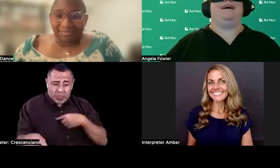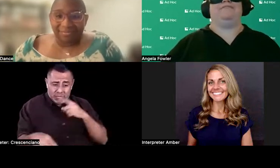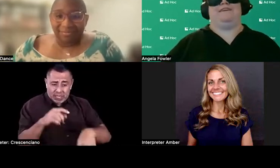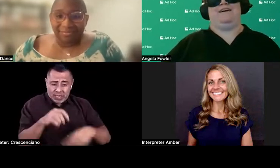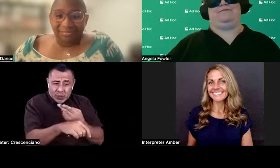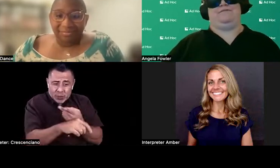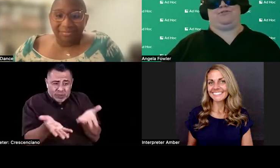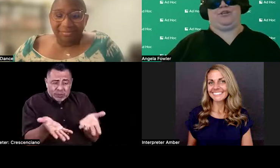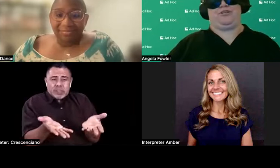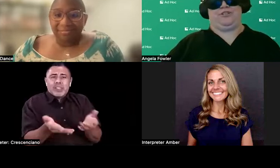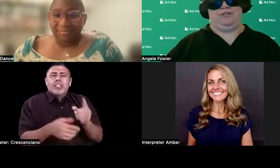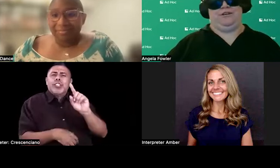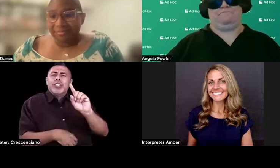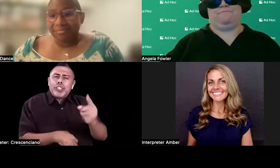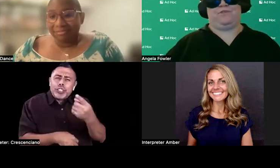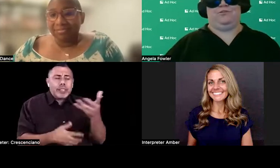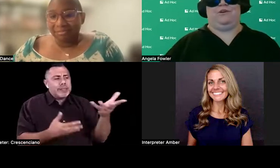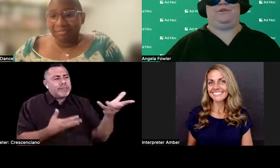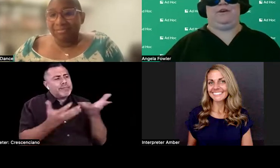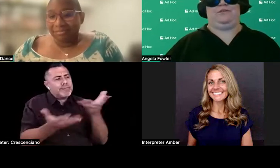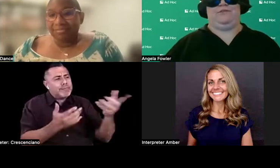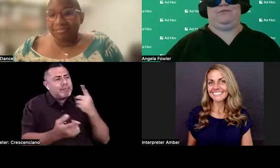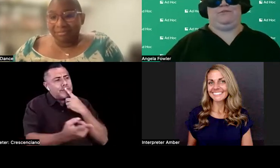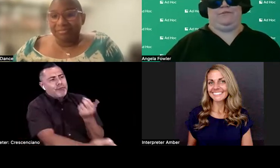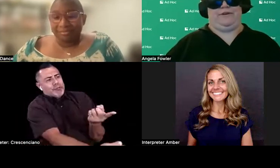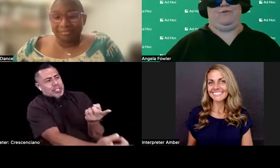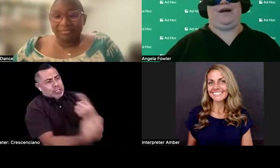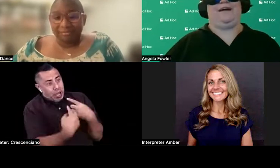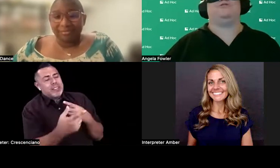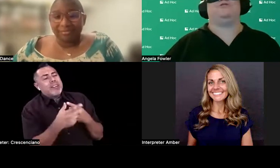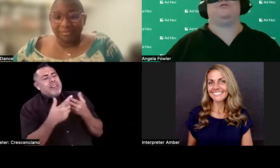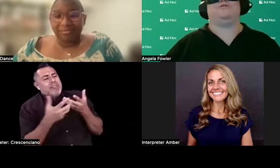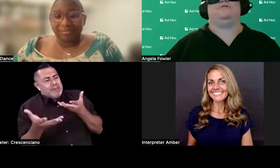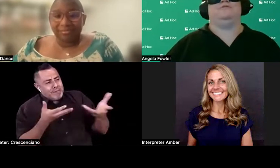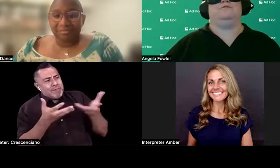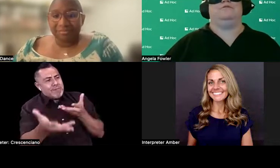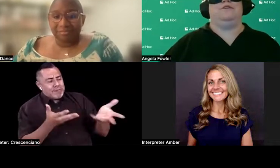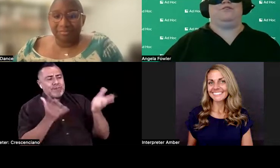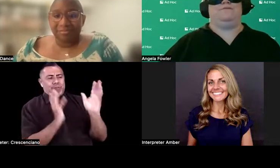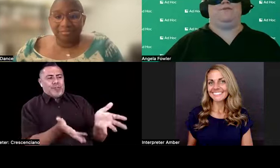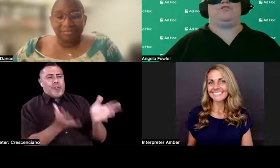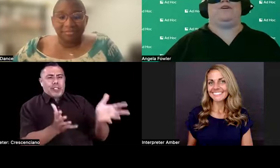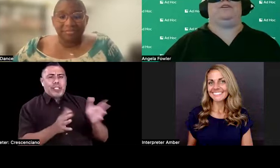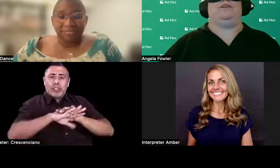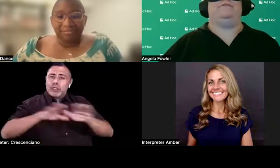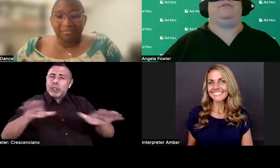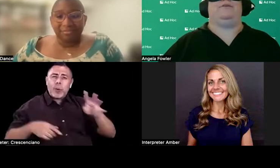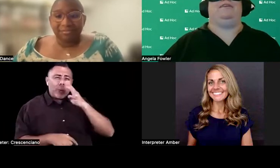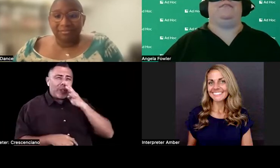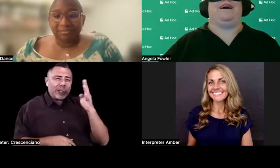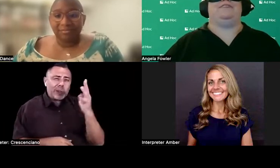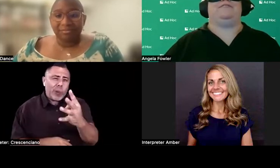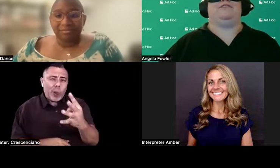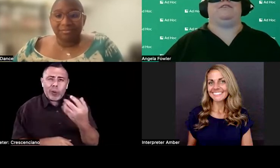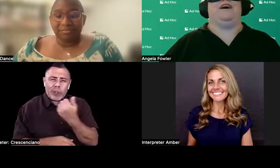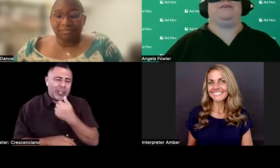Have the conversation. Don't ignore the requests. It's frustrating enough that we